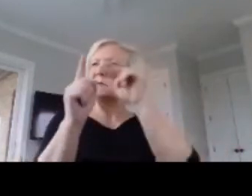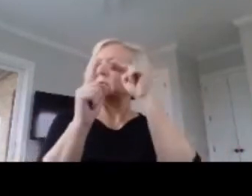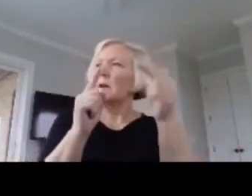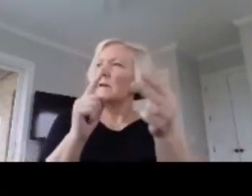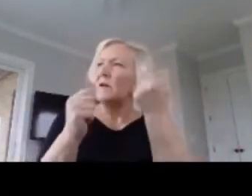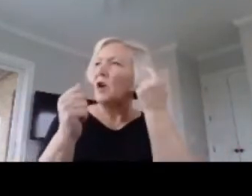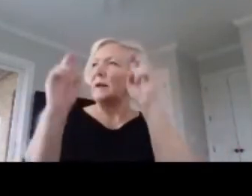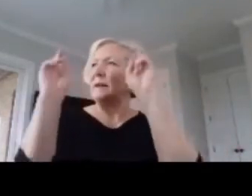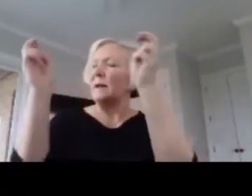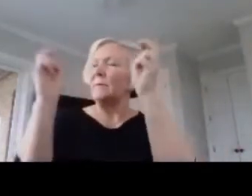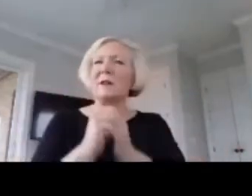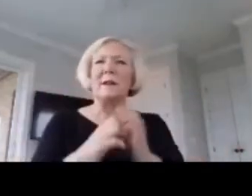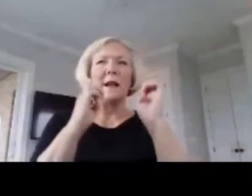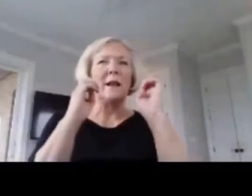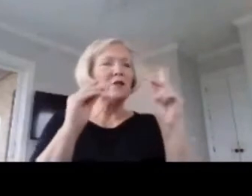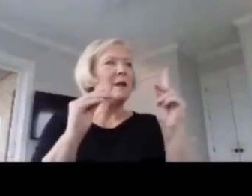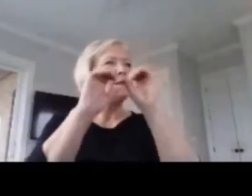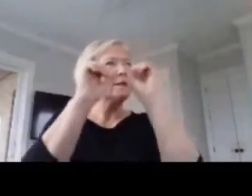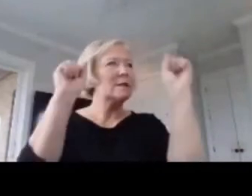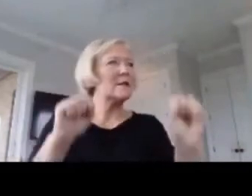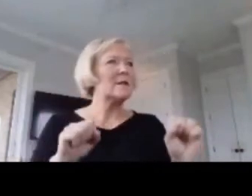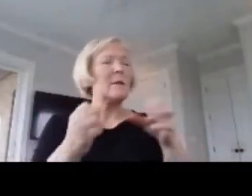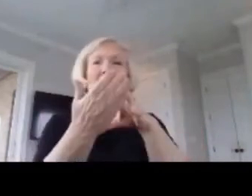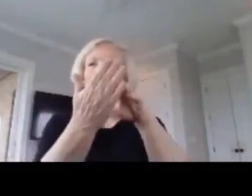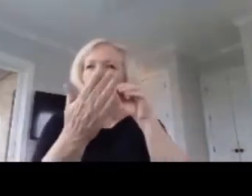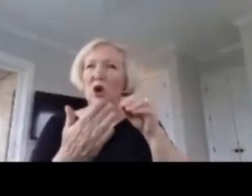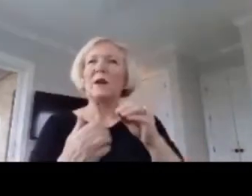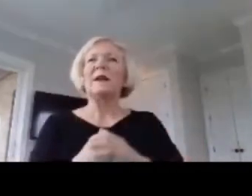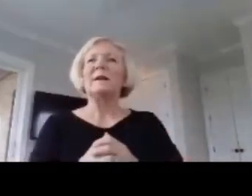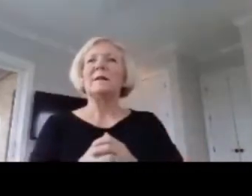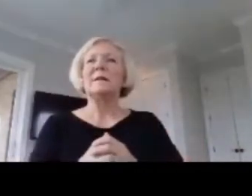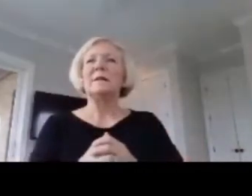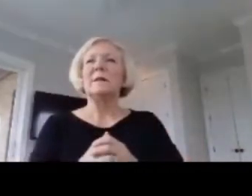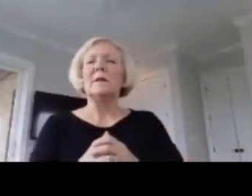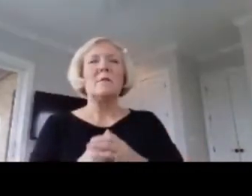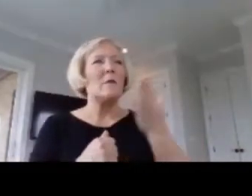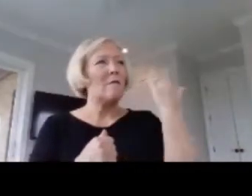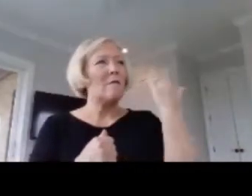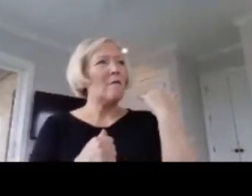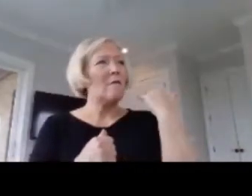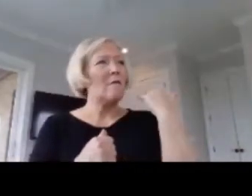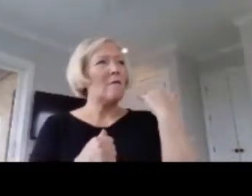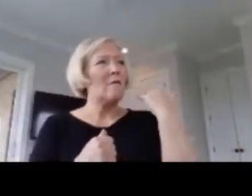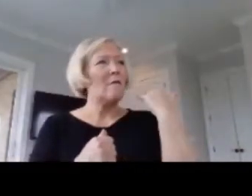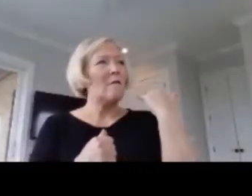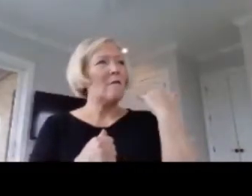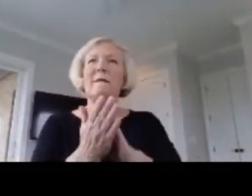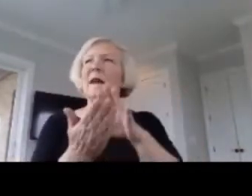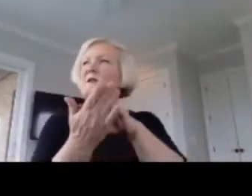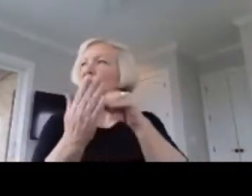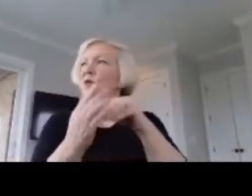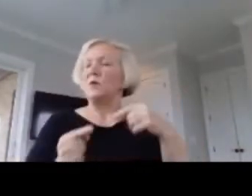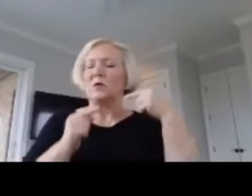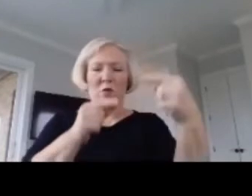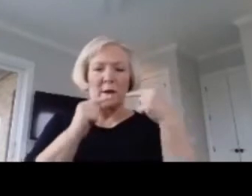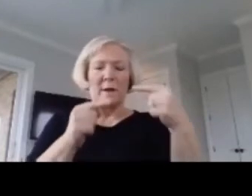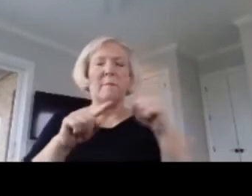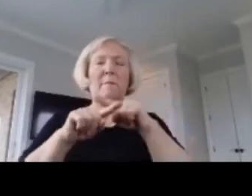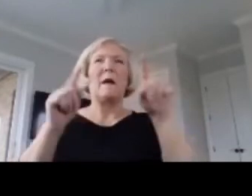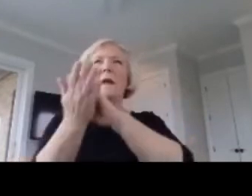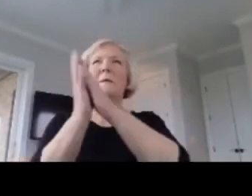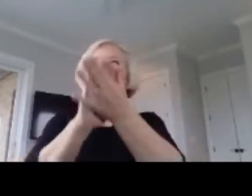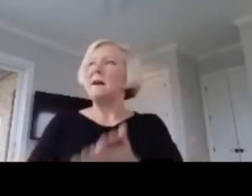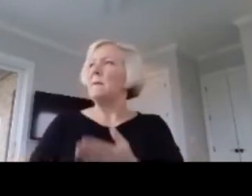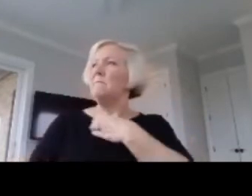and learning as a whole. Suddenly, a previously struggling student is excelling and passionate about a class they used to